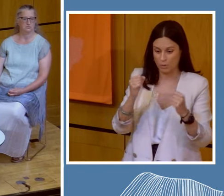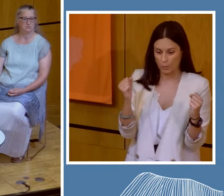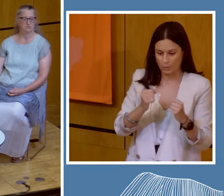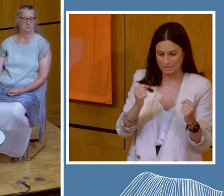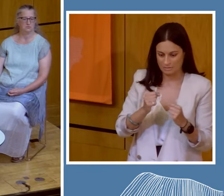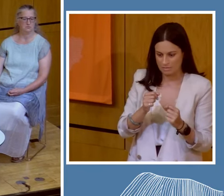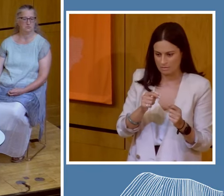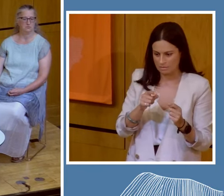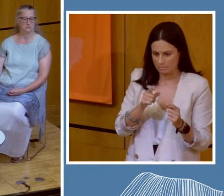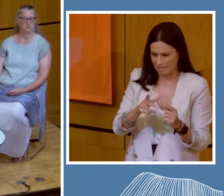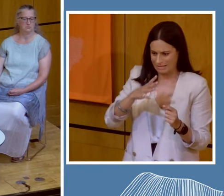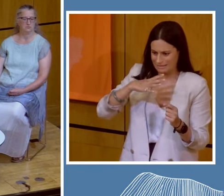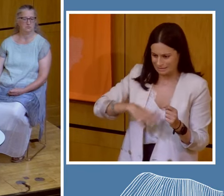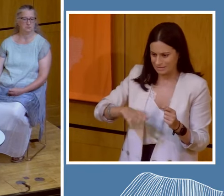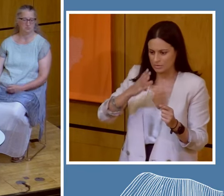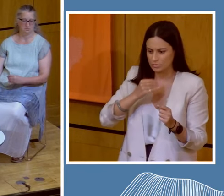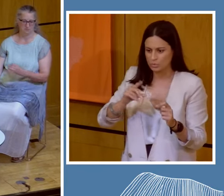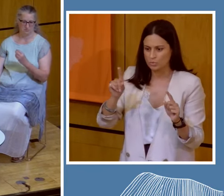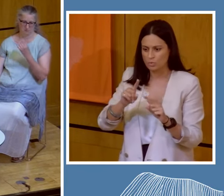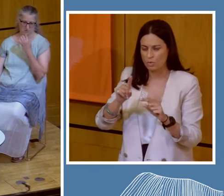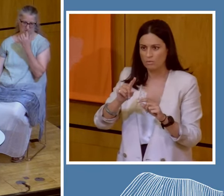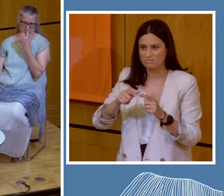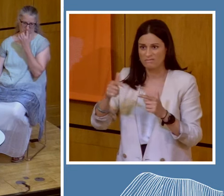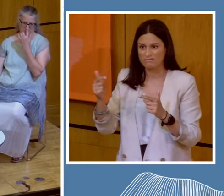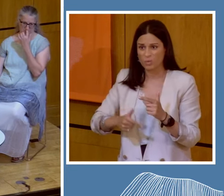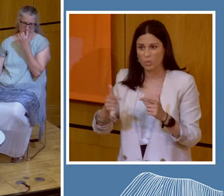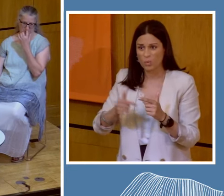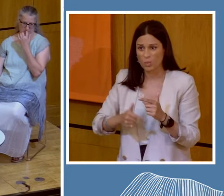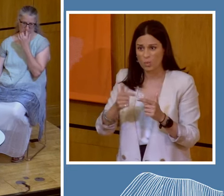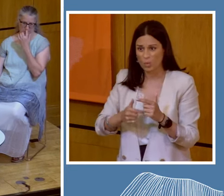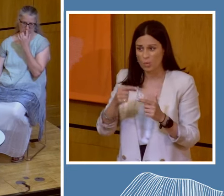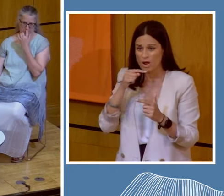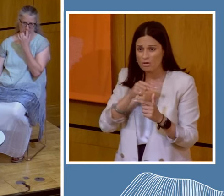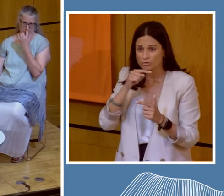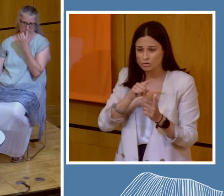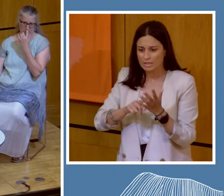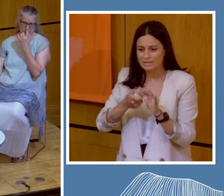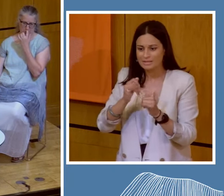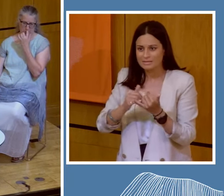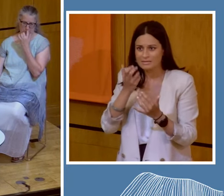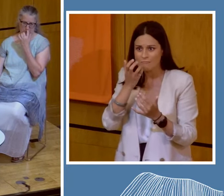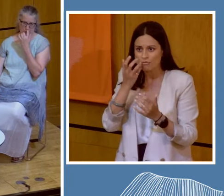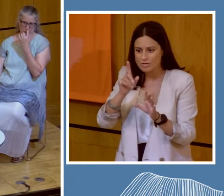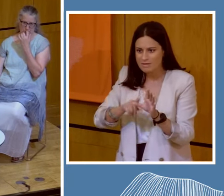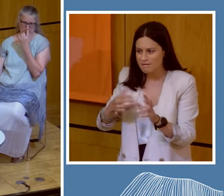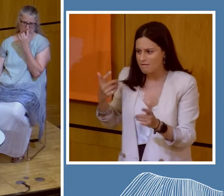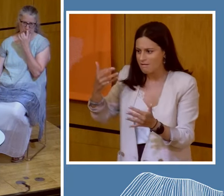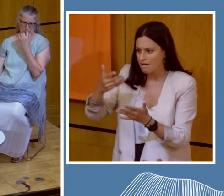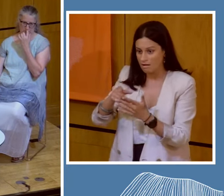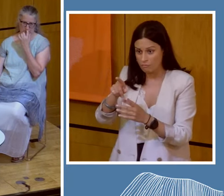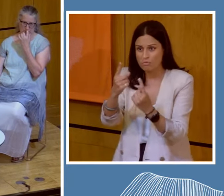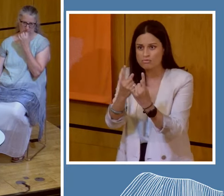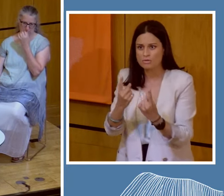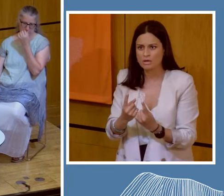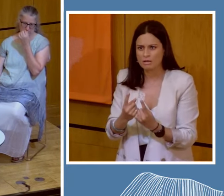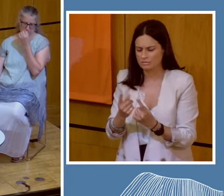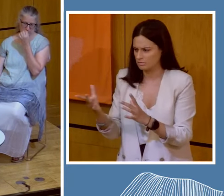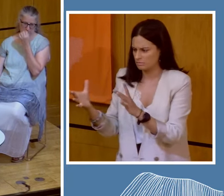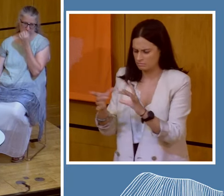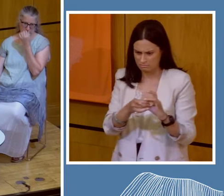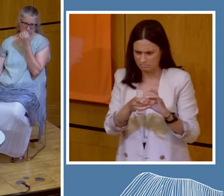reliant on using fossil fuels, hundreds of liters every year for all these products. So,